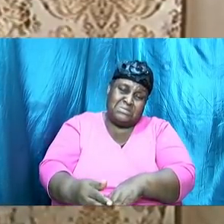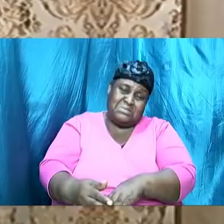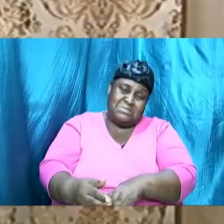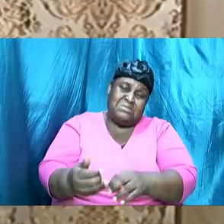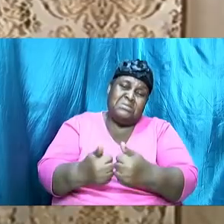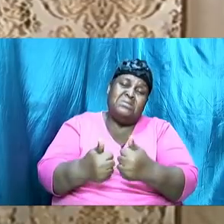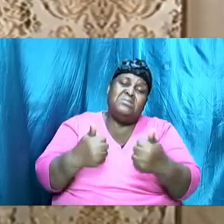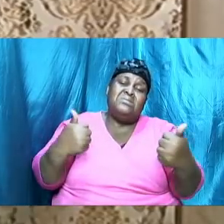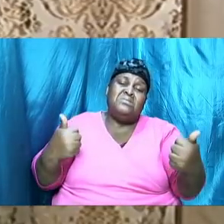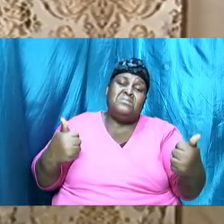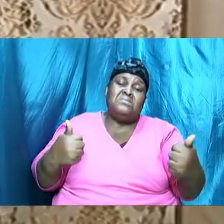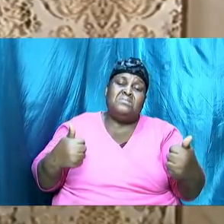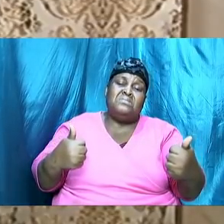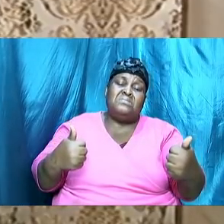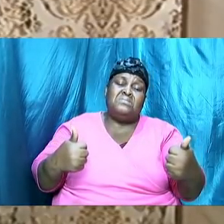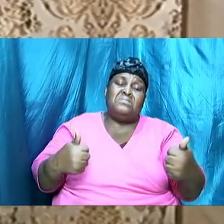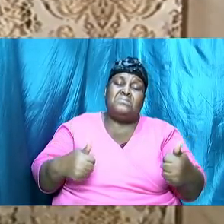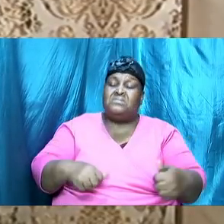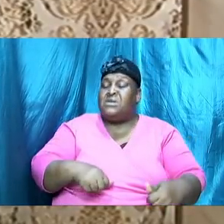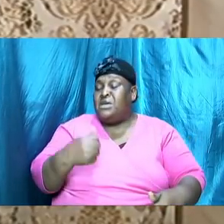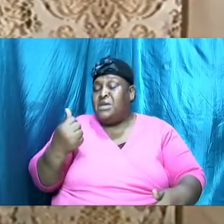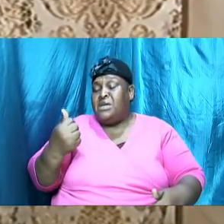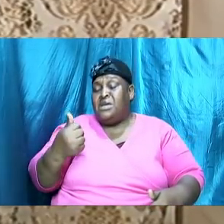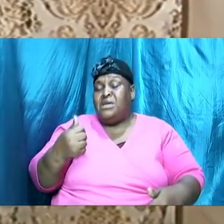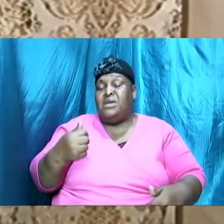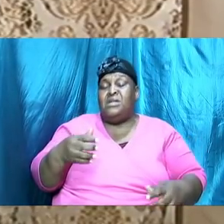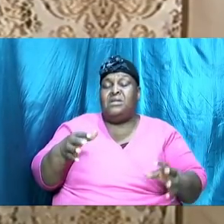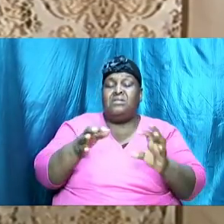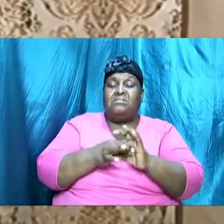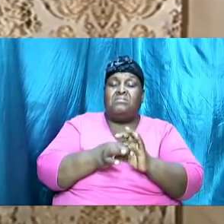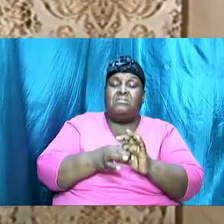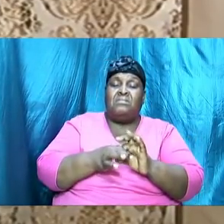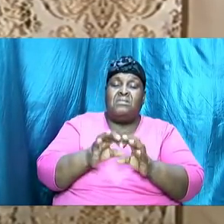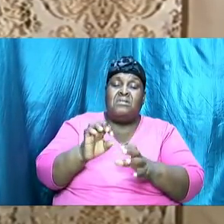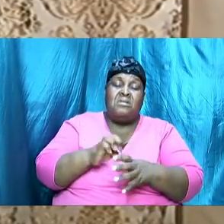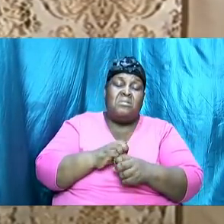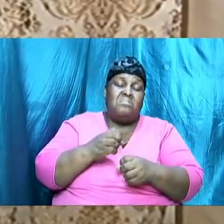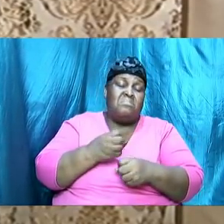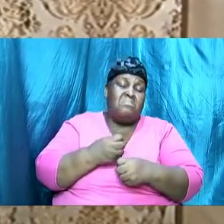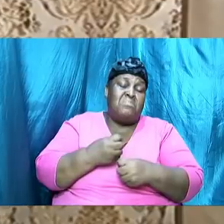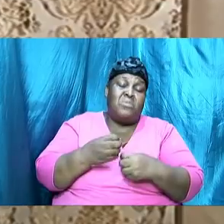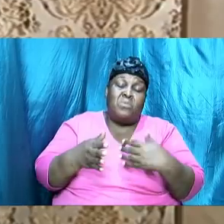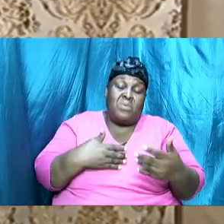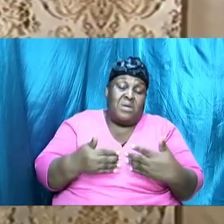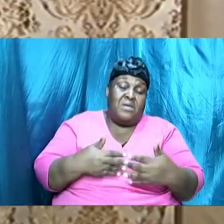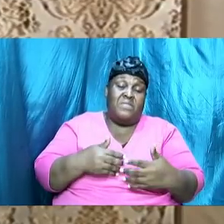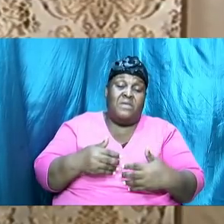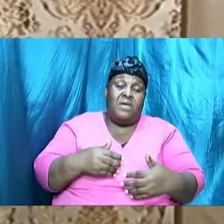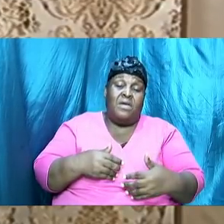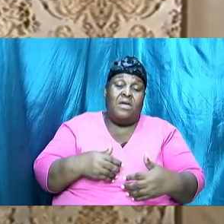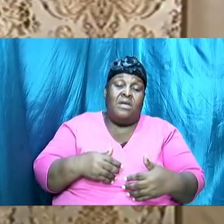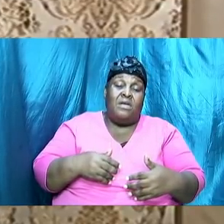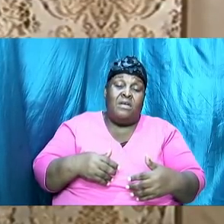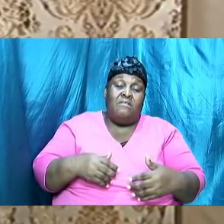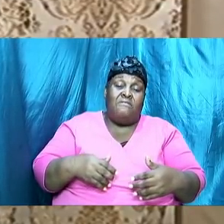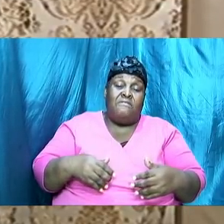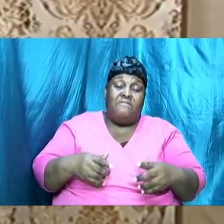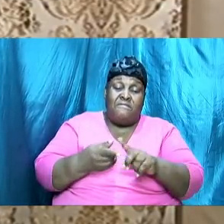of any relationship whether just mere friends best friends